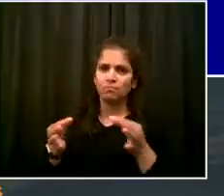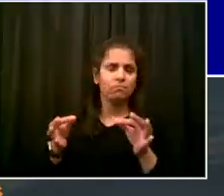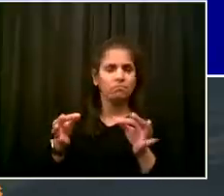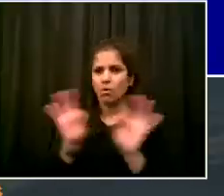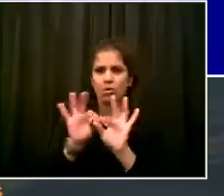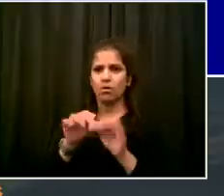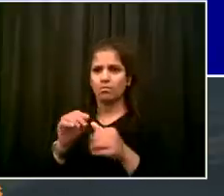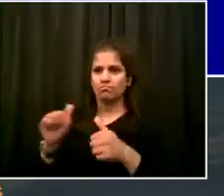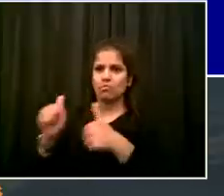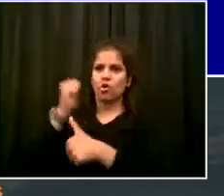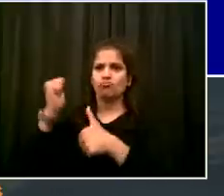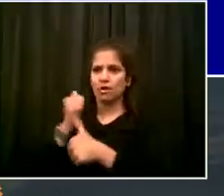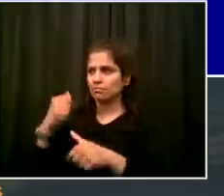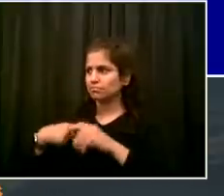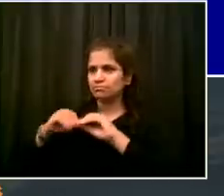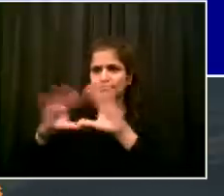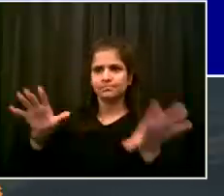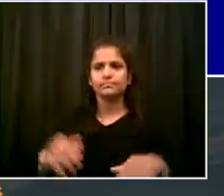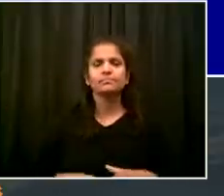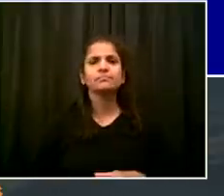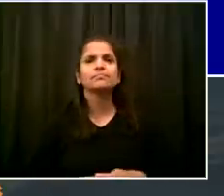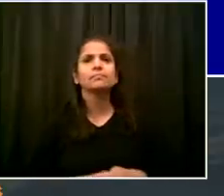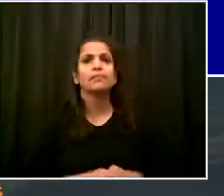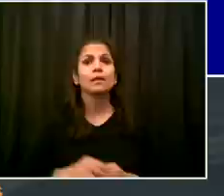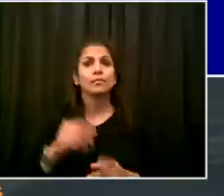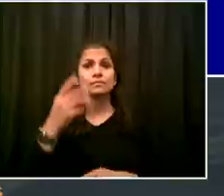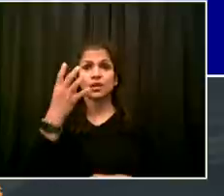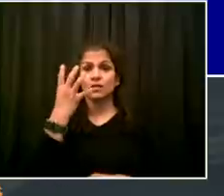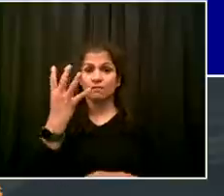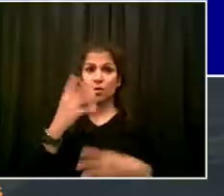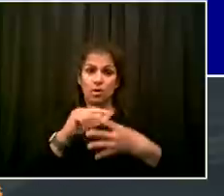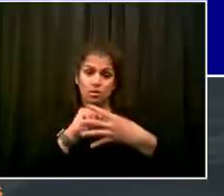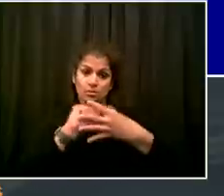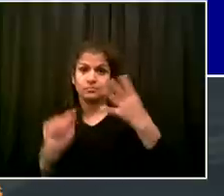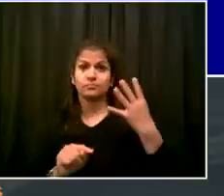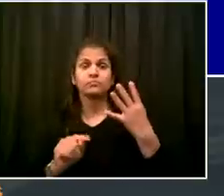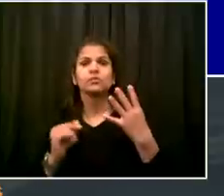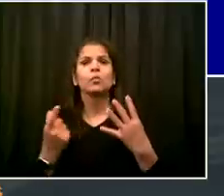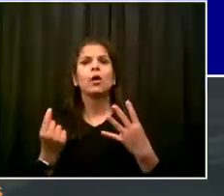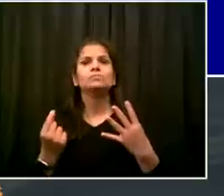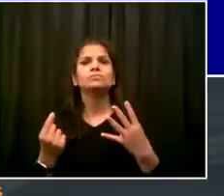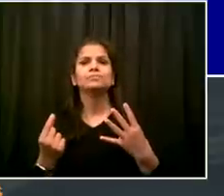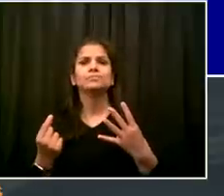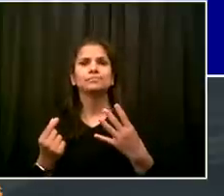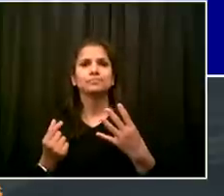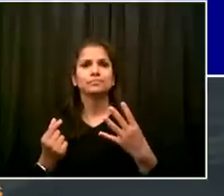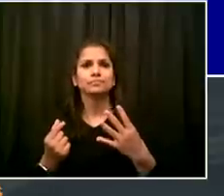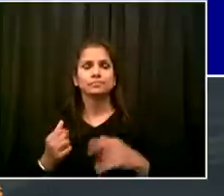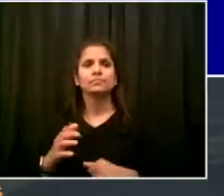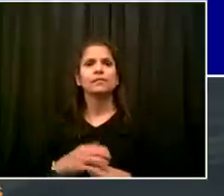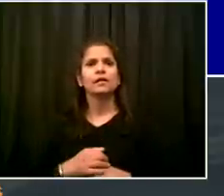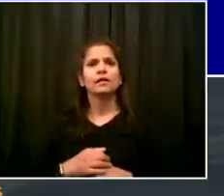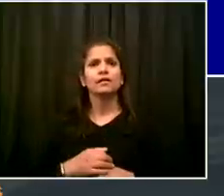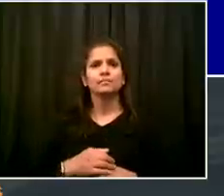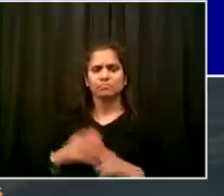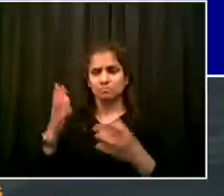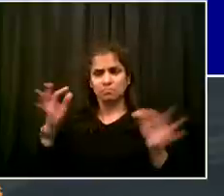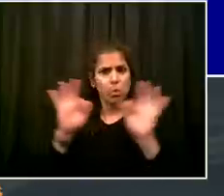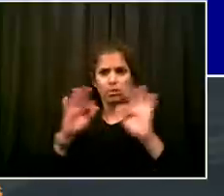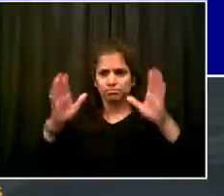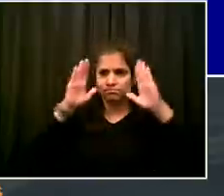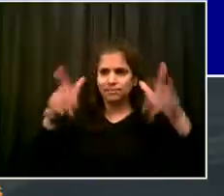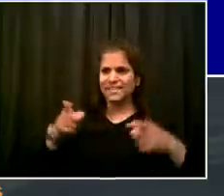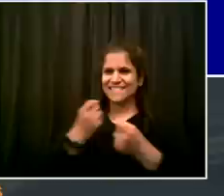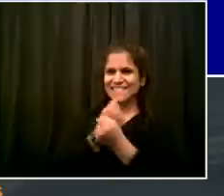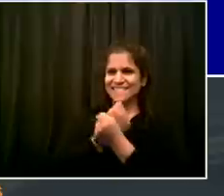things that we're focused on, four things that guide everything. Your health, your safety, making sure we can help you get food on your table